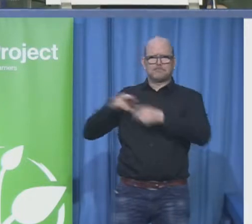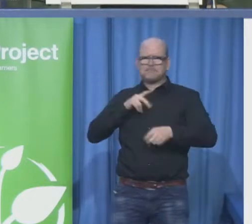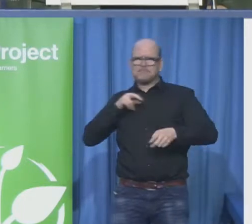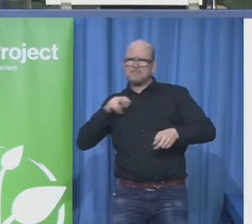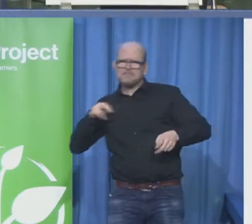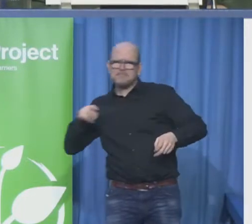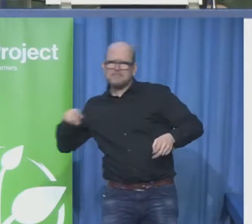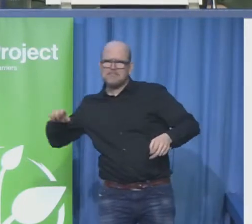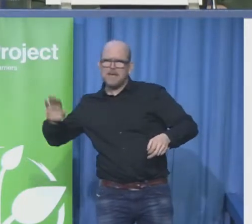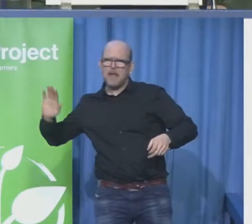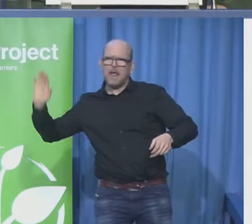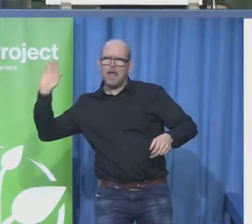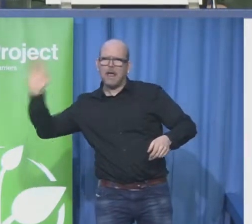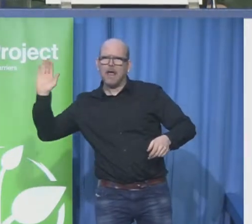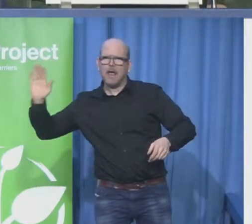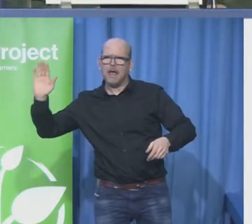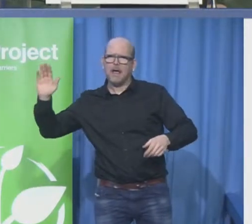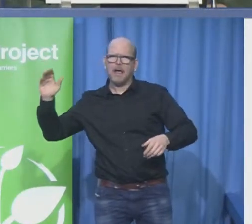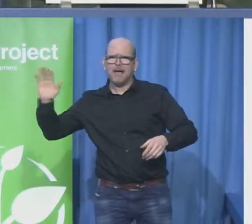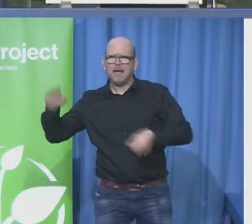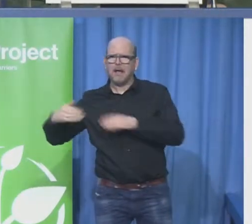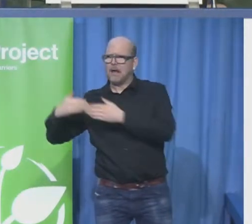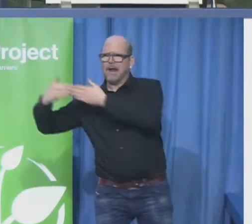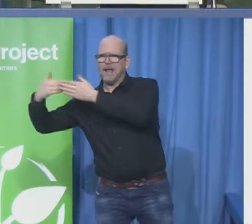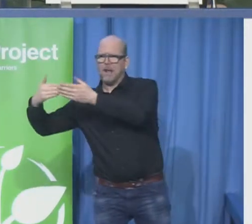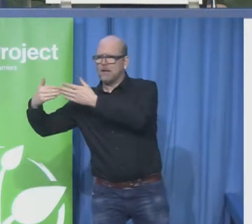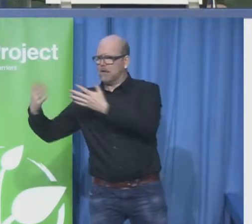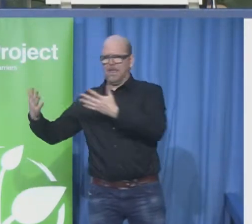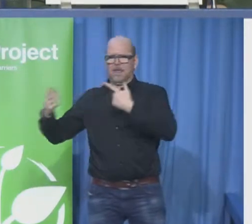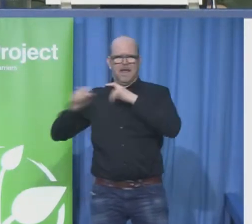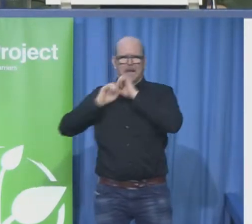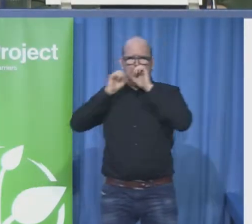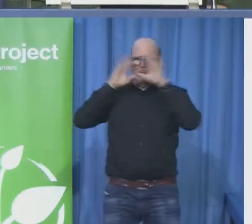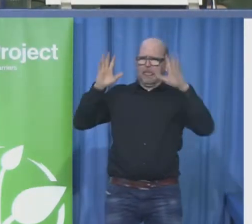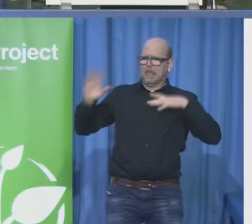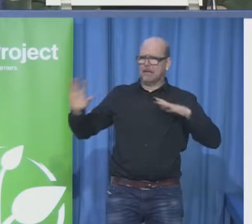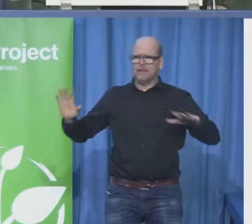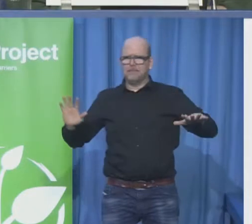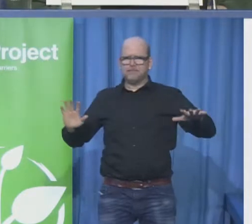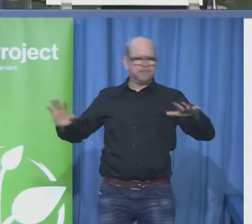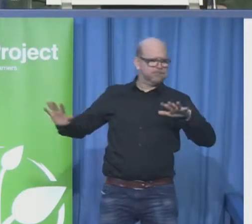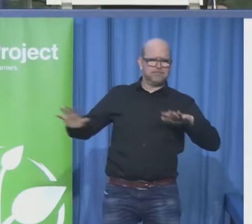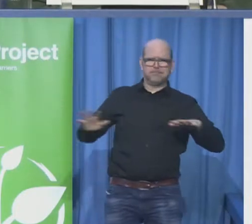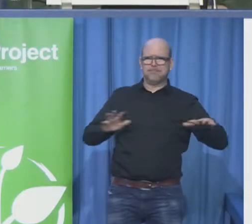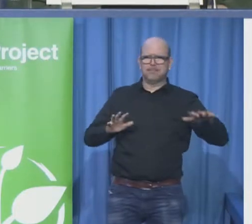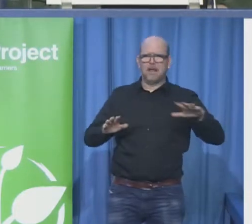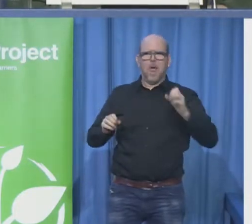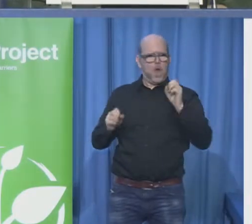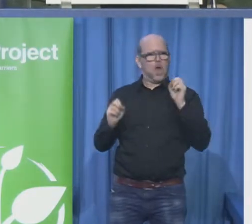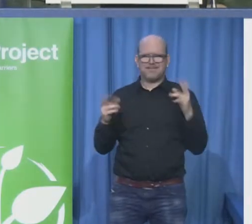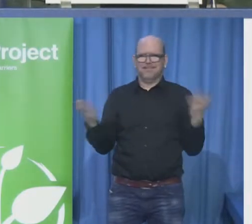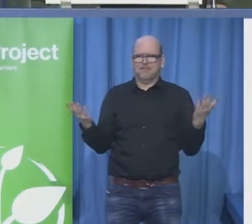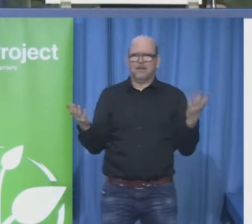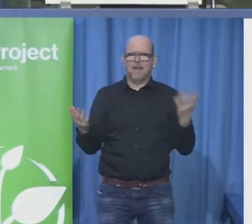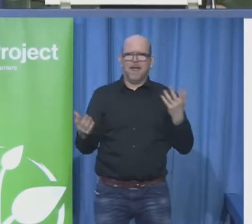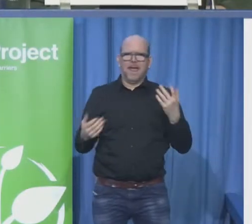i don't realize i just did that you close it with your own hand it says door closed i've got a patronizing microwave